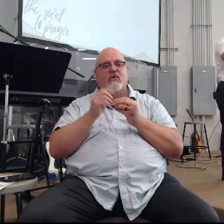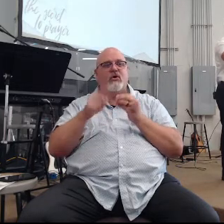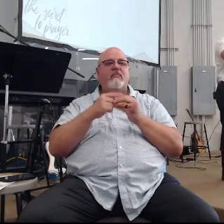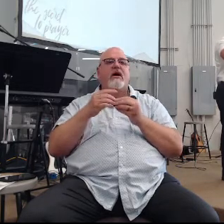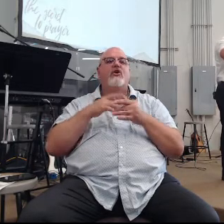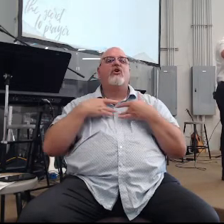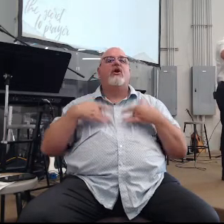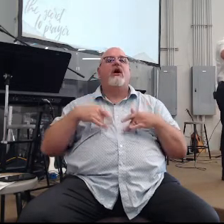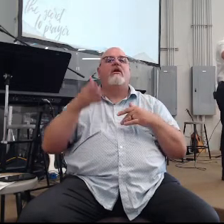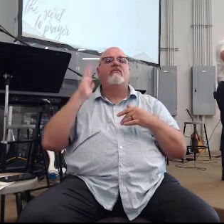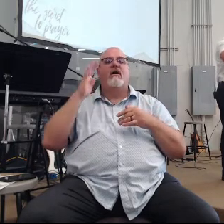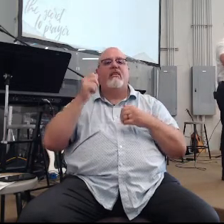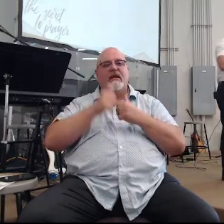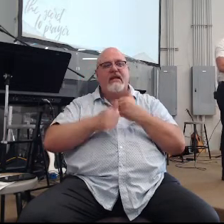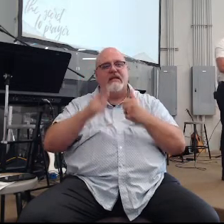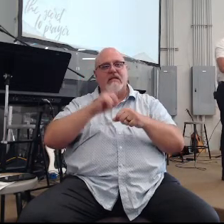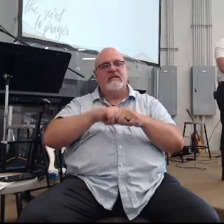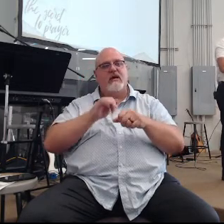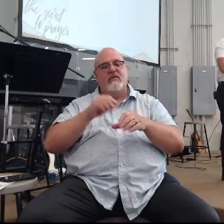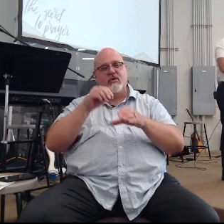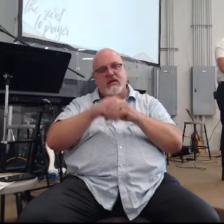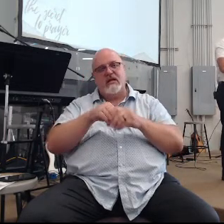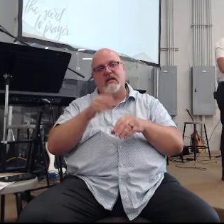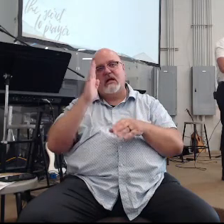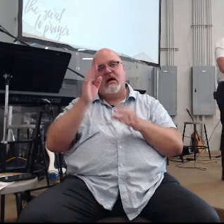for God than any time you spend in